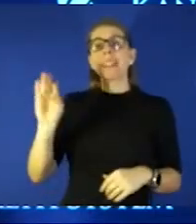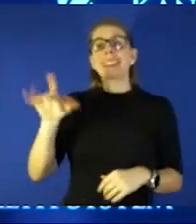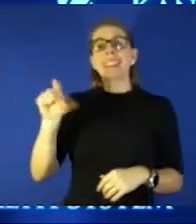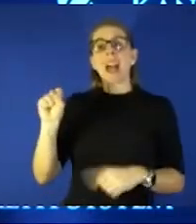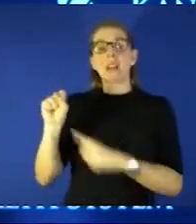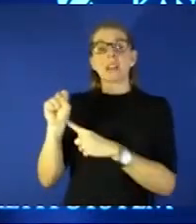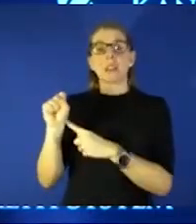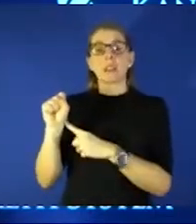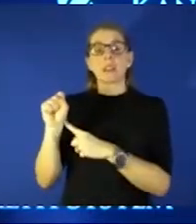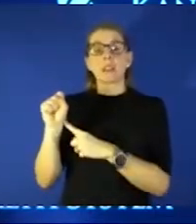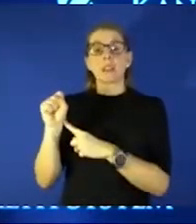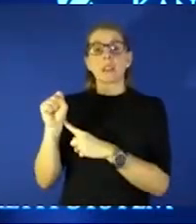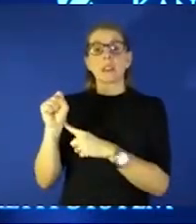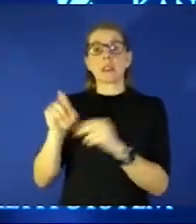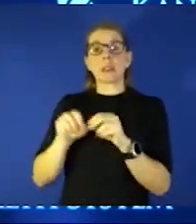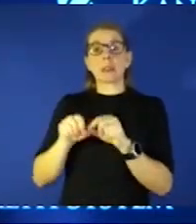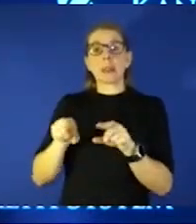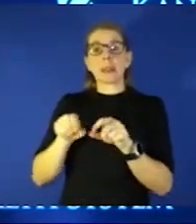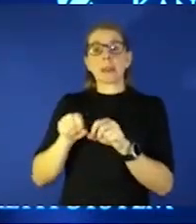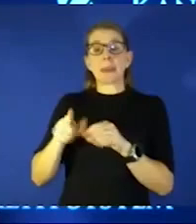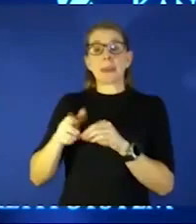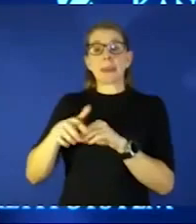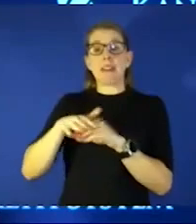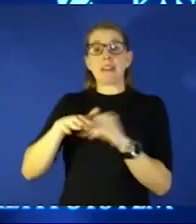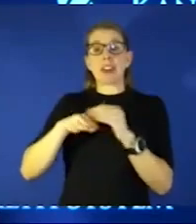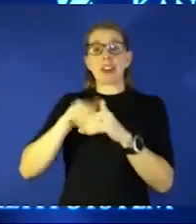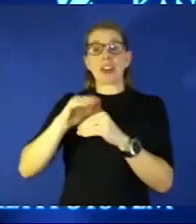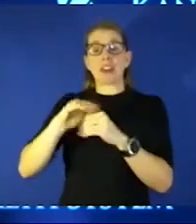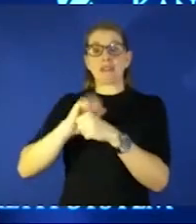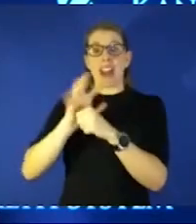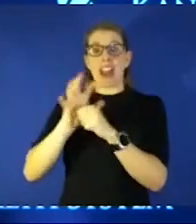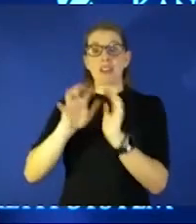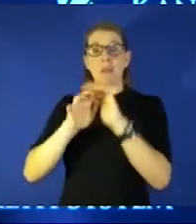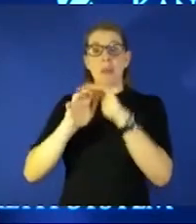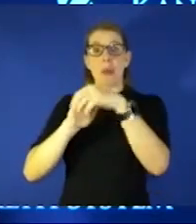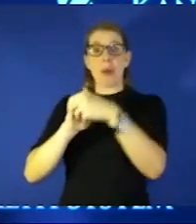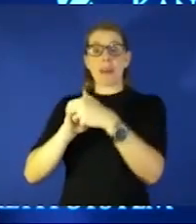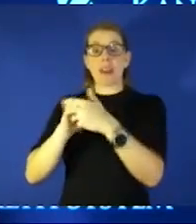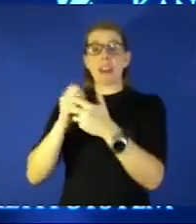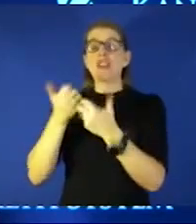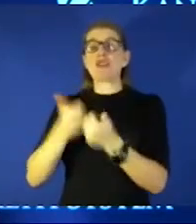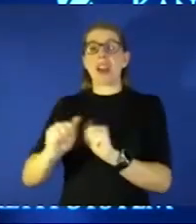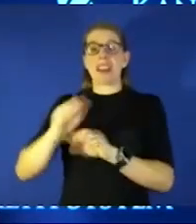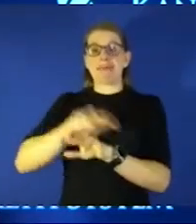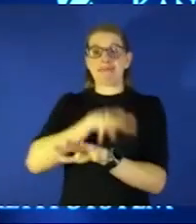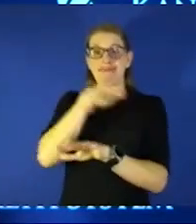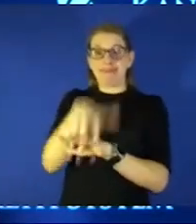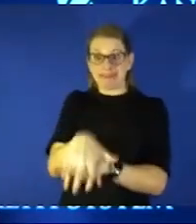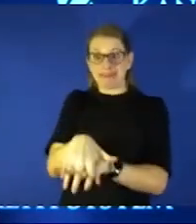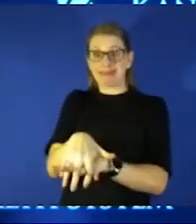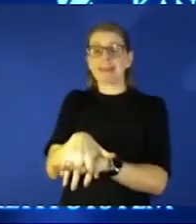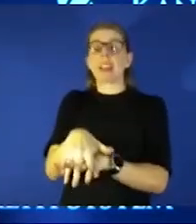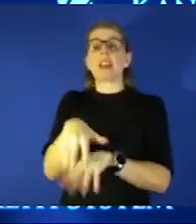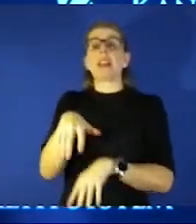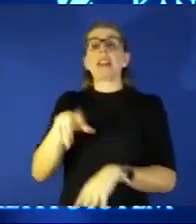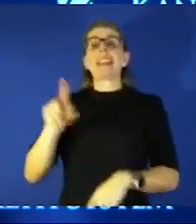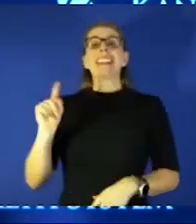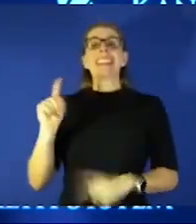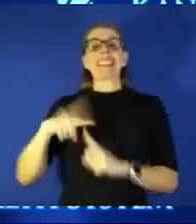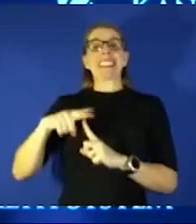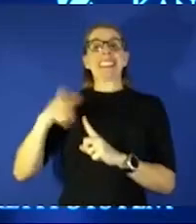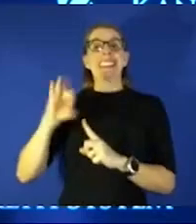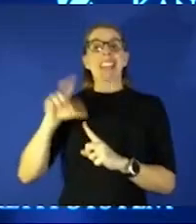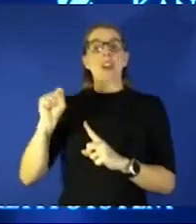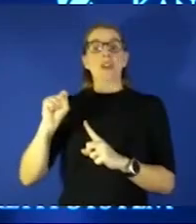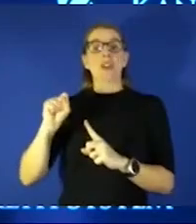secrete antibodies that go cover up the parts of the virus that try to invade you t cells come and they try to